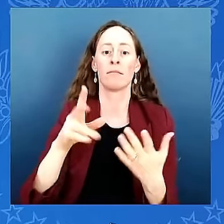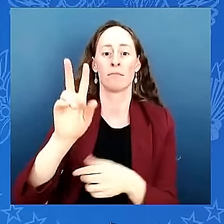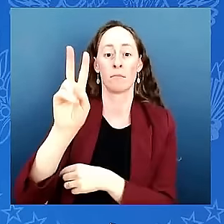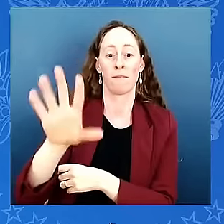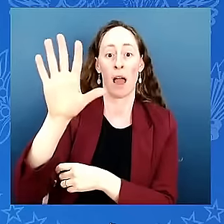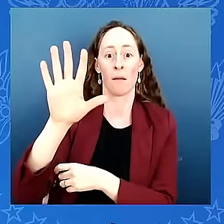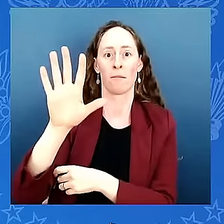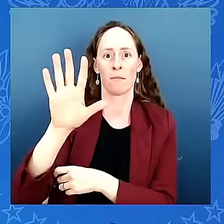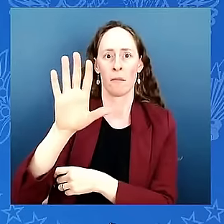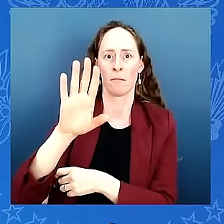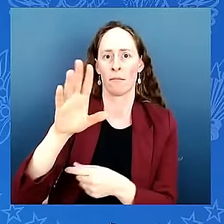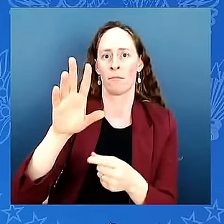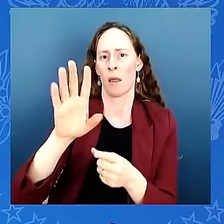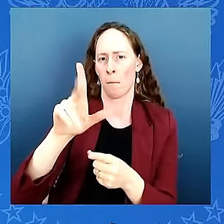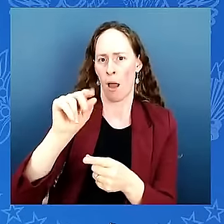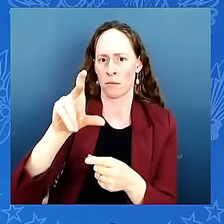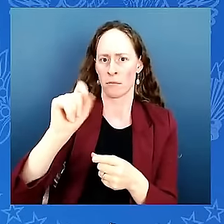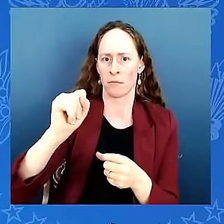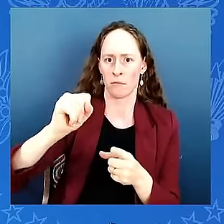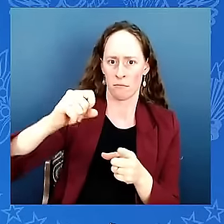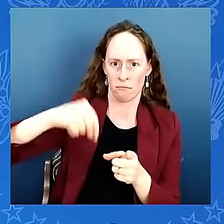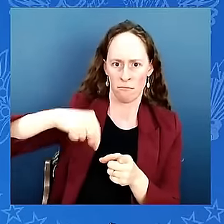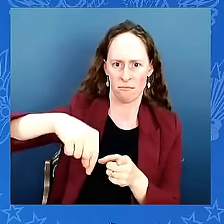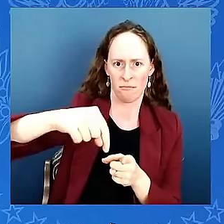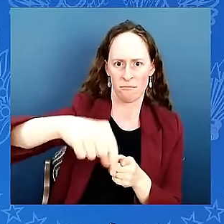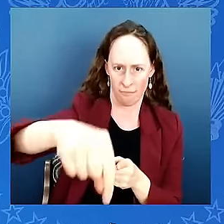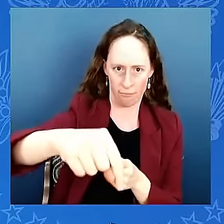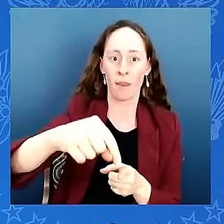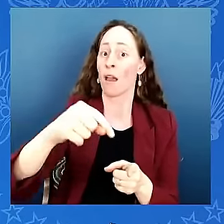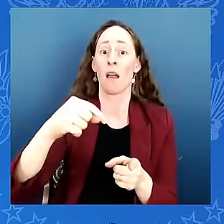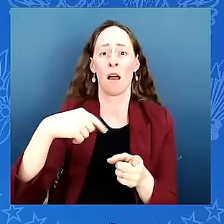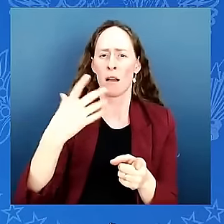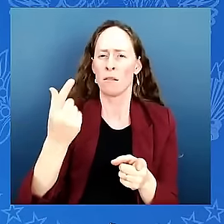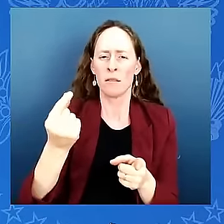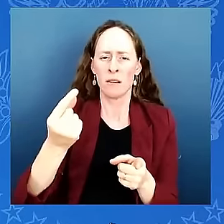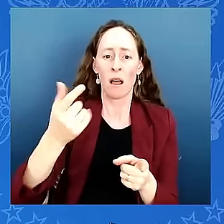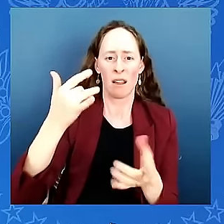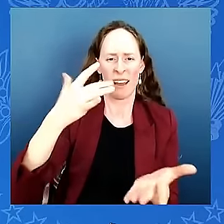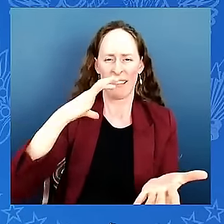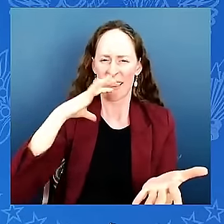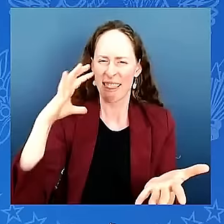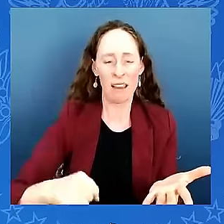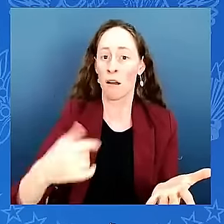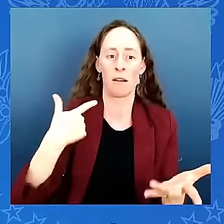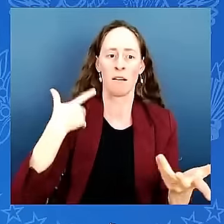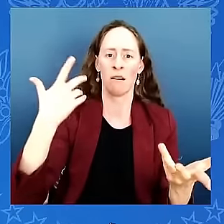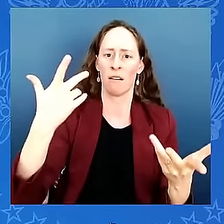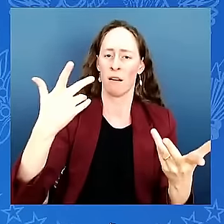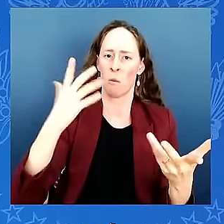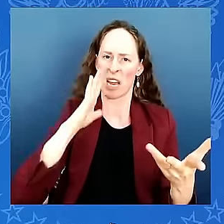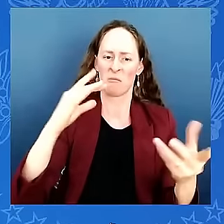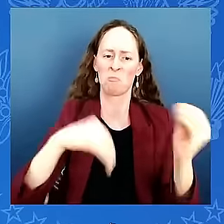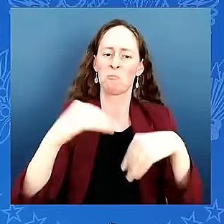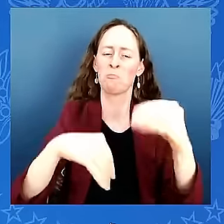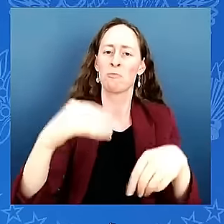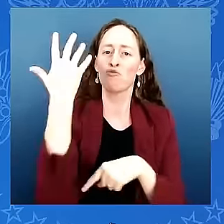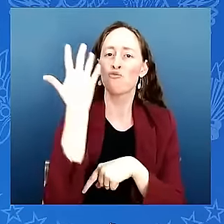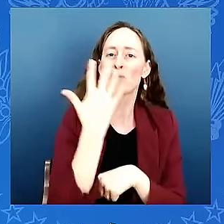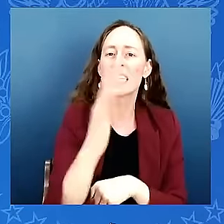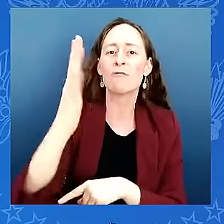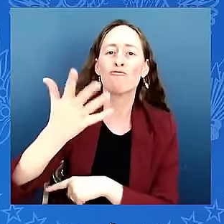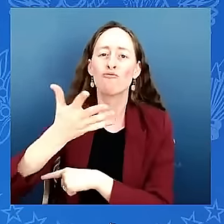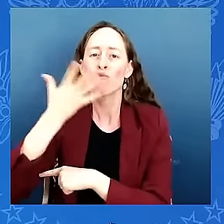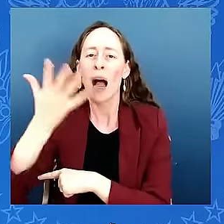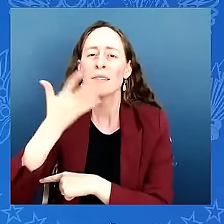achieving the goal you've been fighting for for nearly 60 years i know you're only 62 years old but you've been fighting a long time i